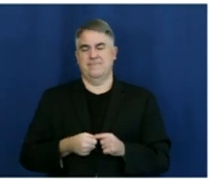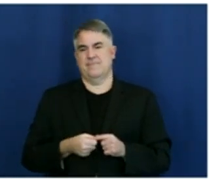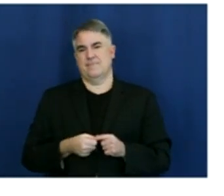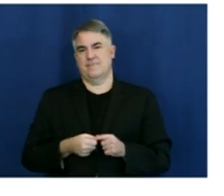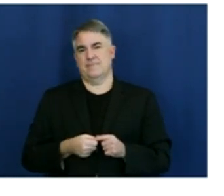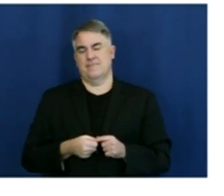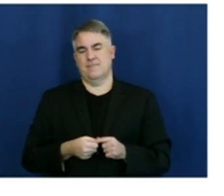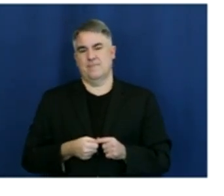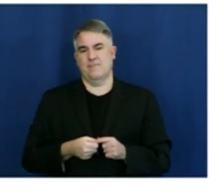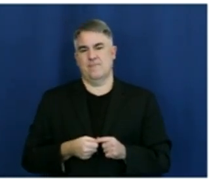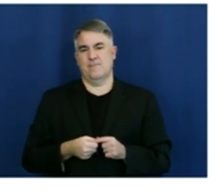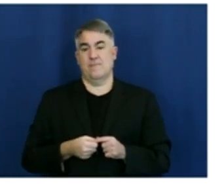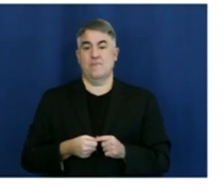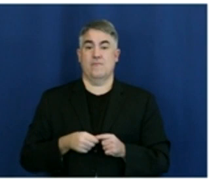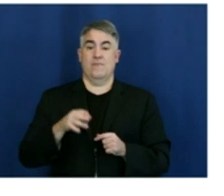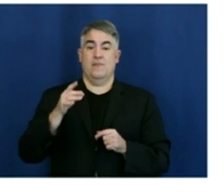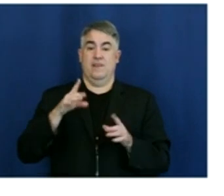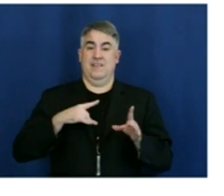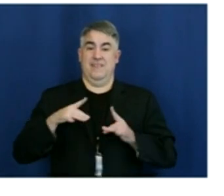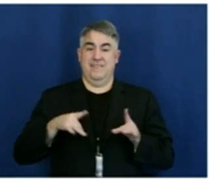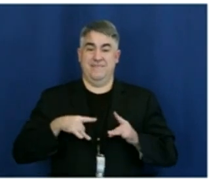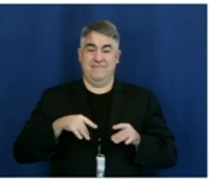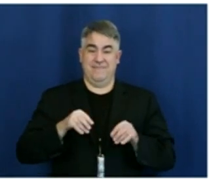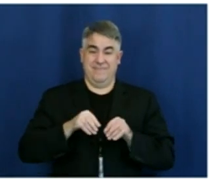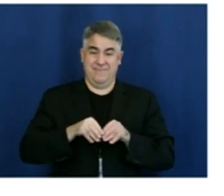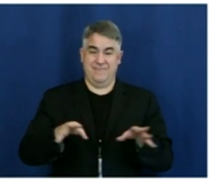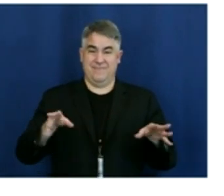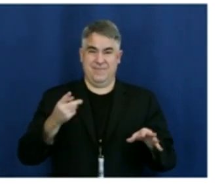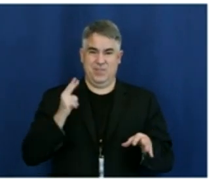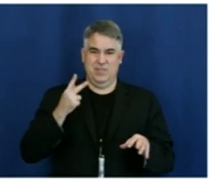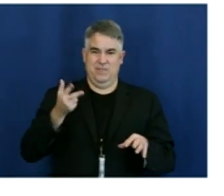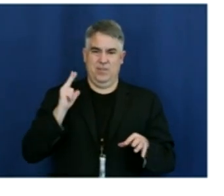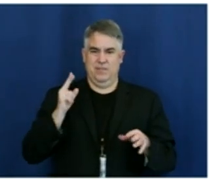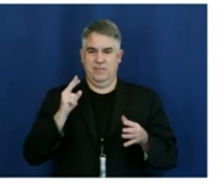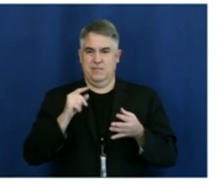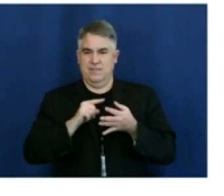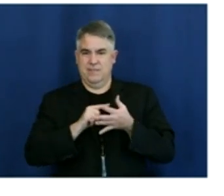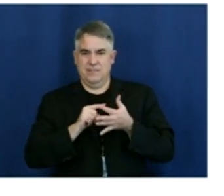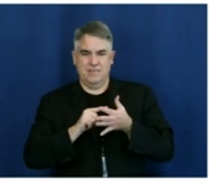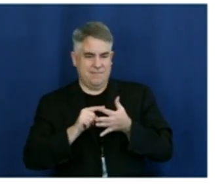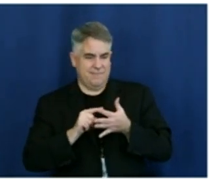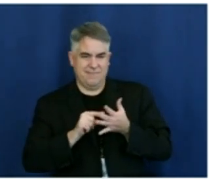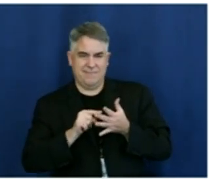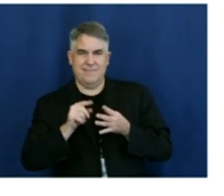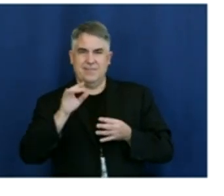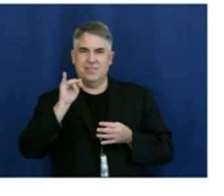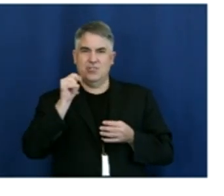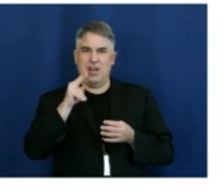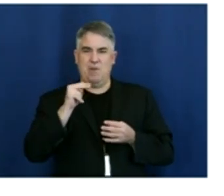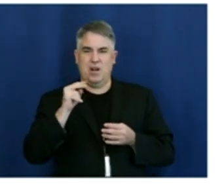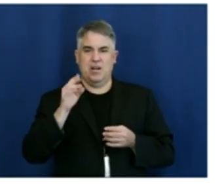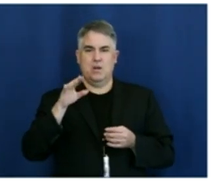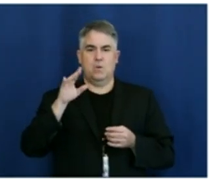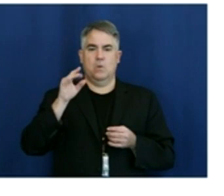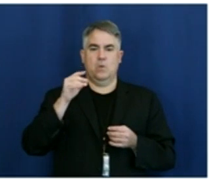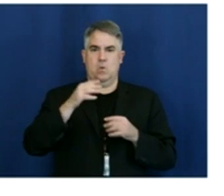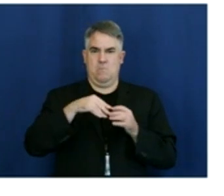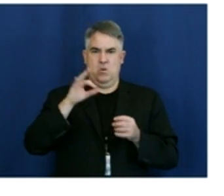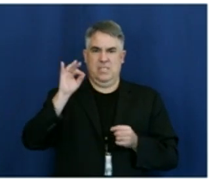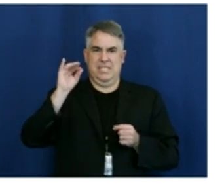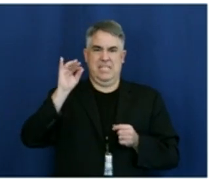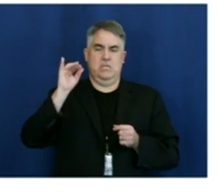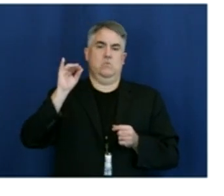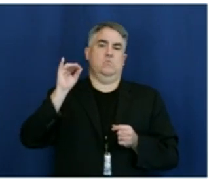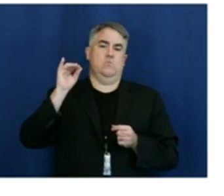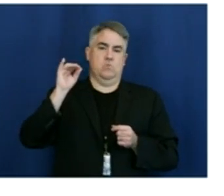rate, uh, from just a few weeks ago in the middle of January, uh, was it almost 90, then it was over 90. Uh,